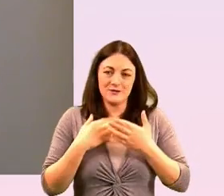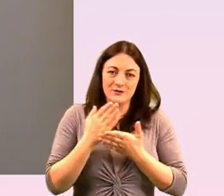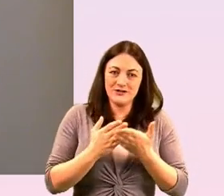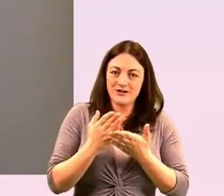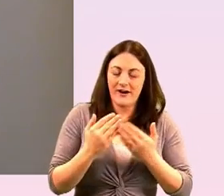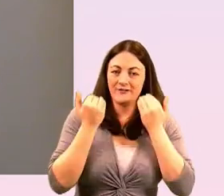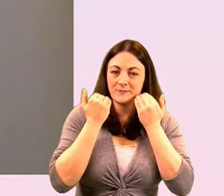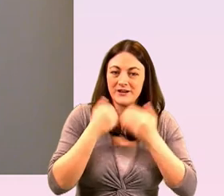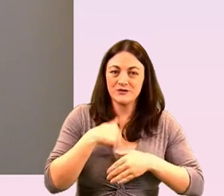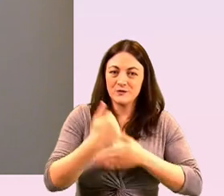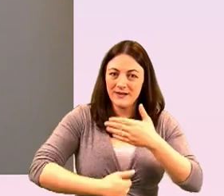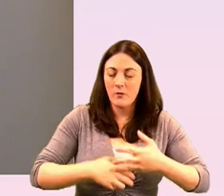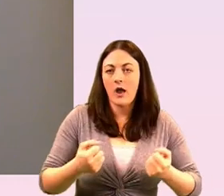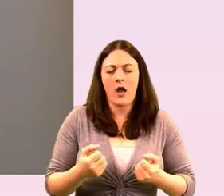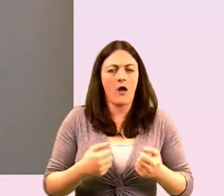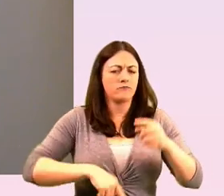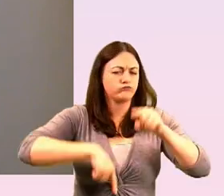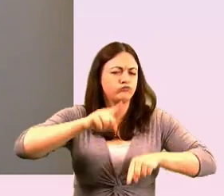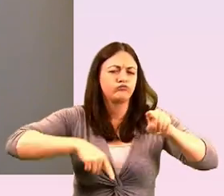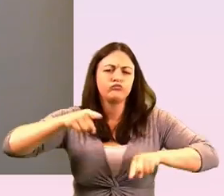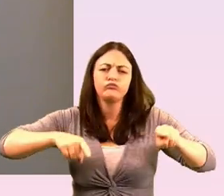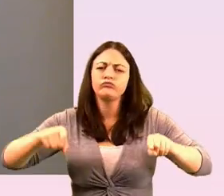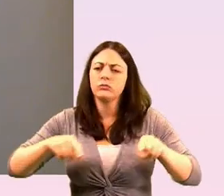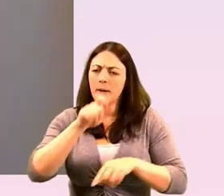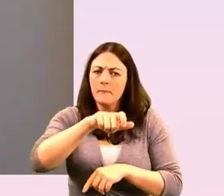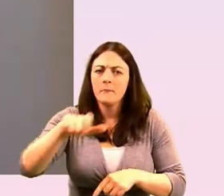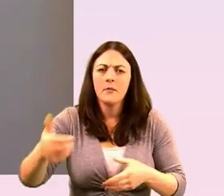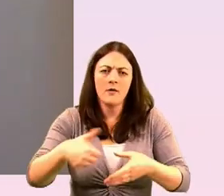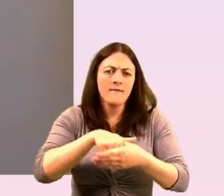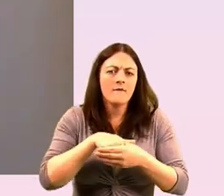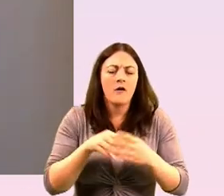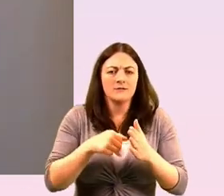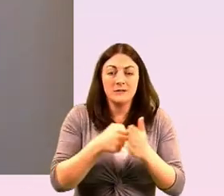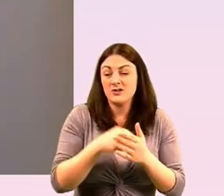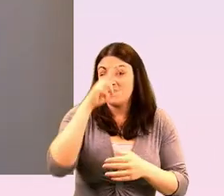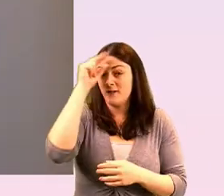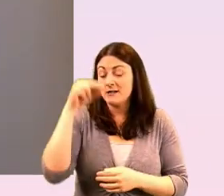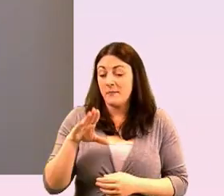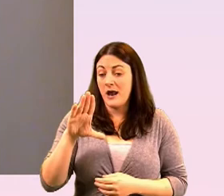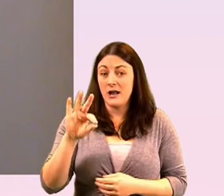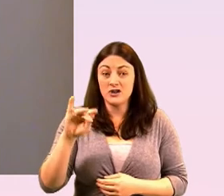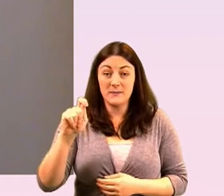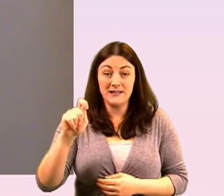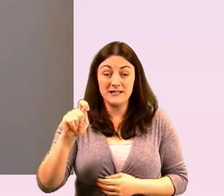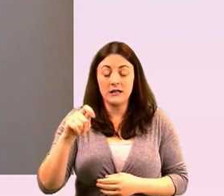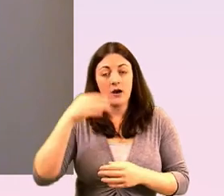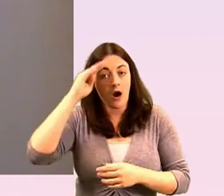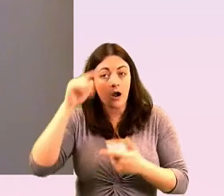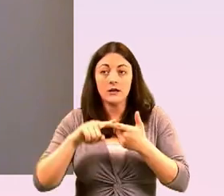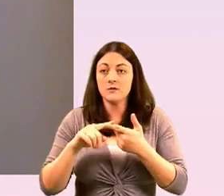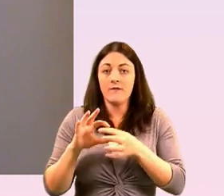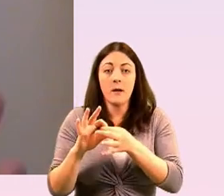we have such a vibrant sector that the work that lgbt ireland does on day on the daily belong to